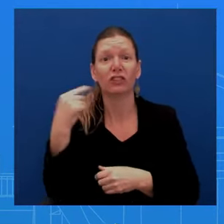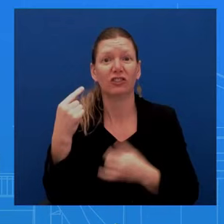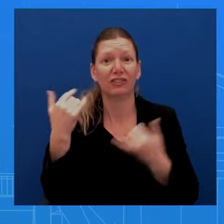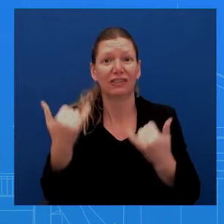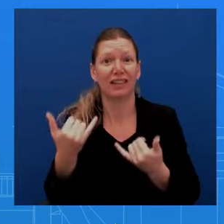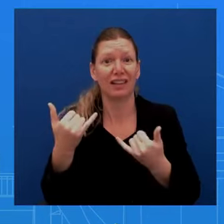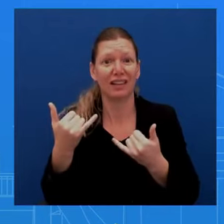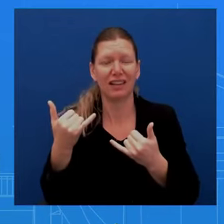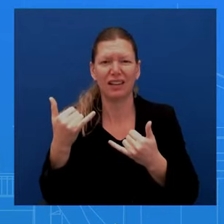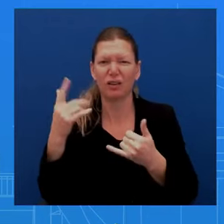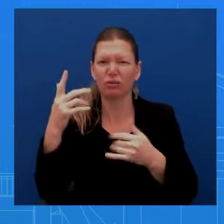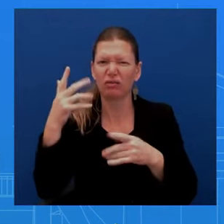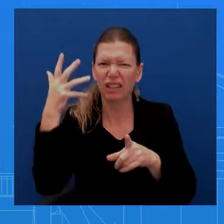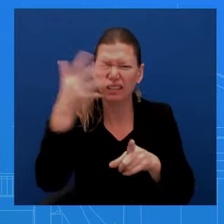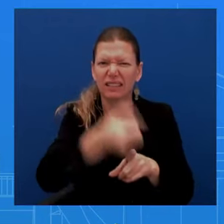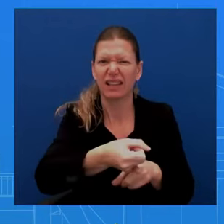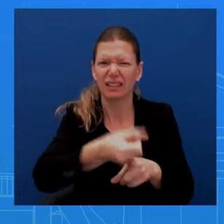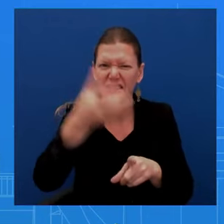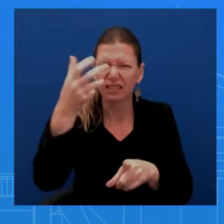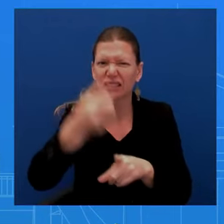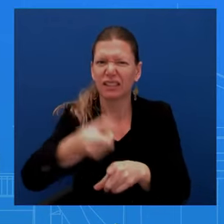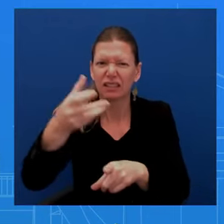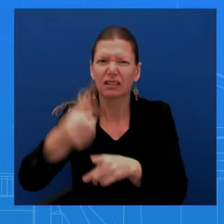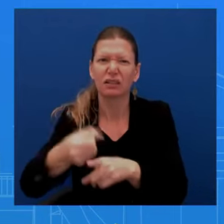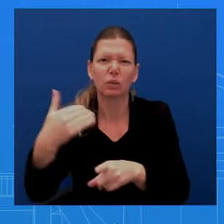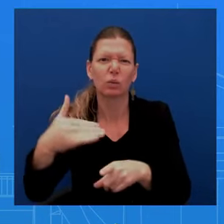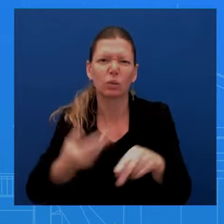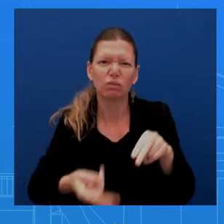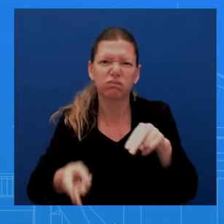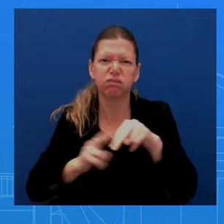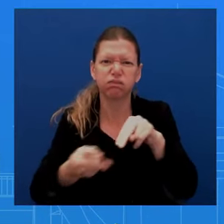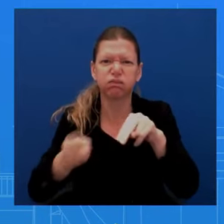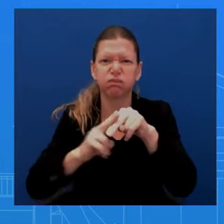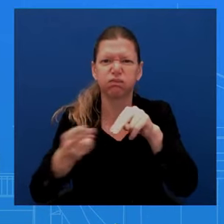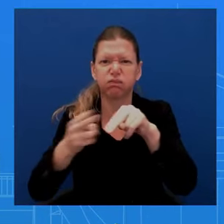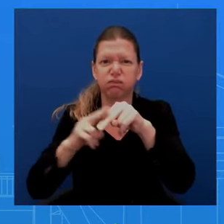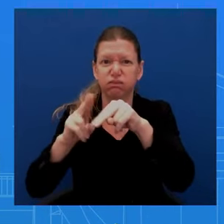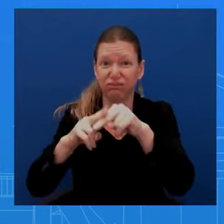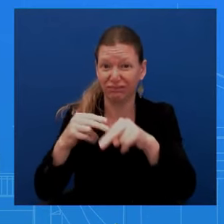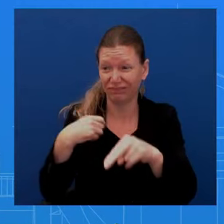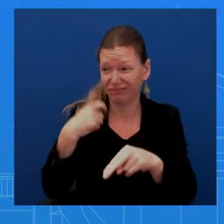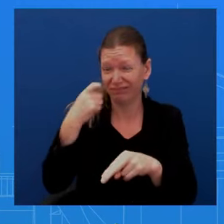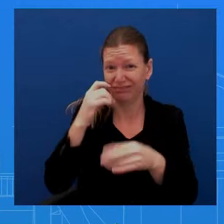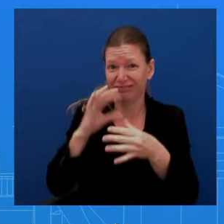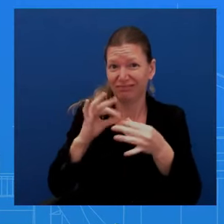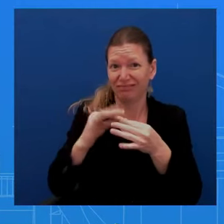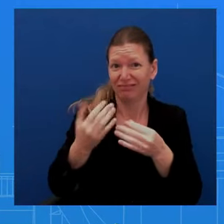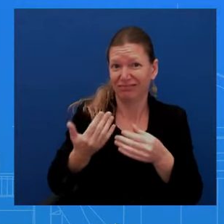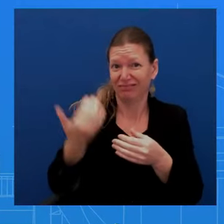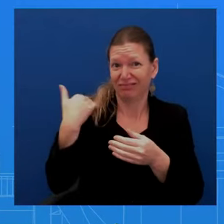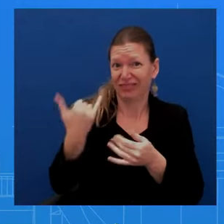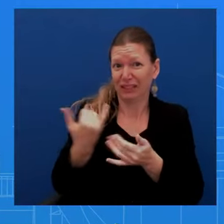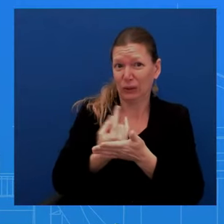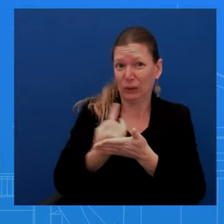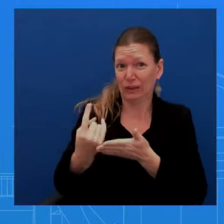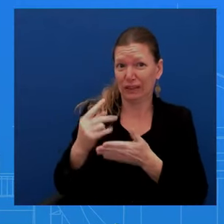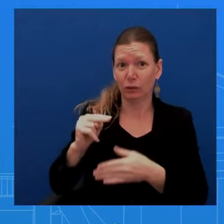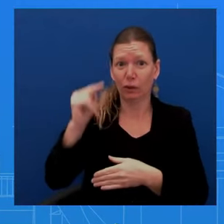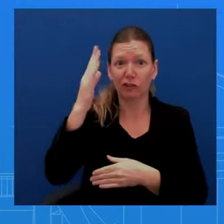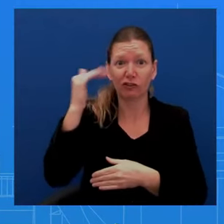earlier this week, they're using North Korean ballistic missiles to do their dirty work. So, um, the, the need is acute right now, particularly in these winter months.